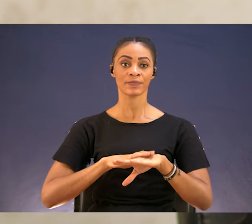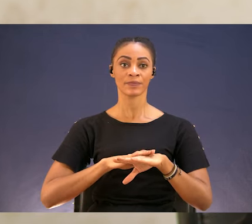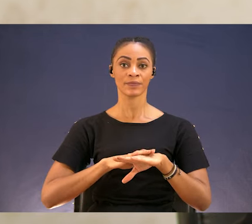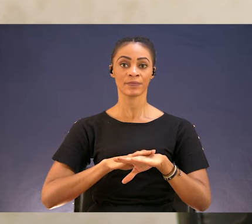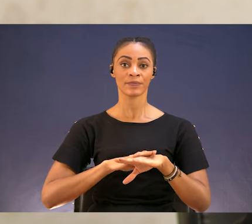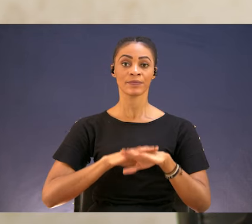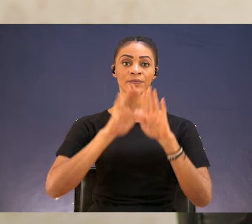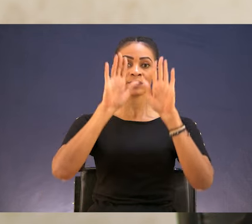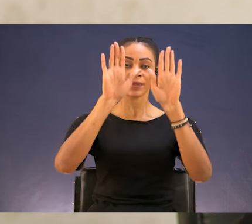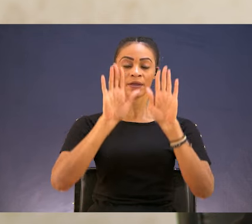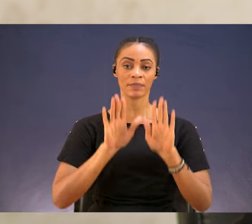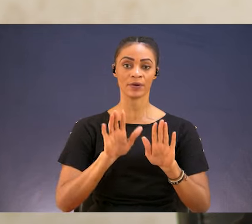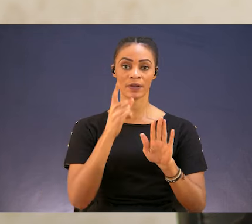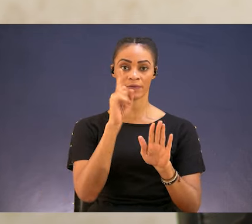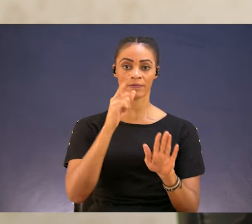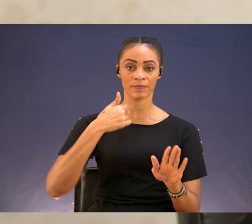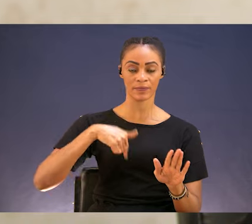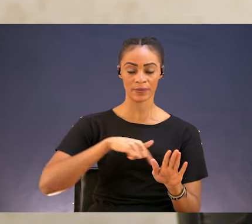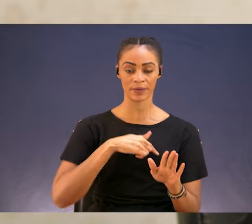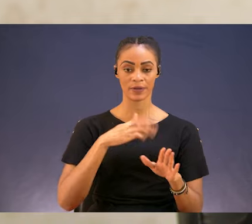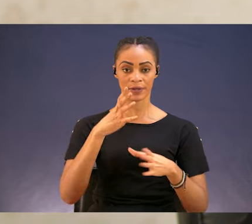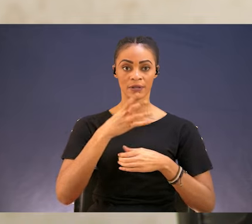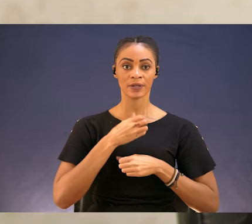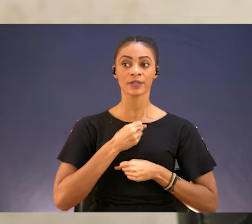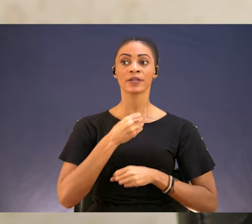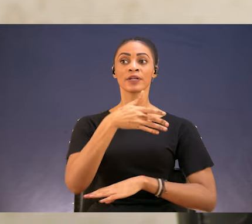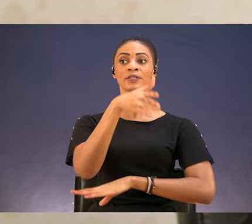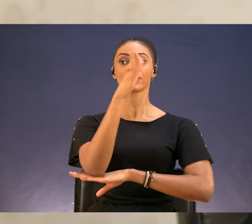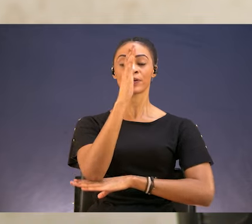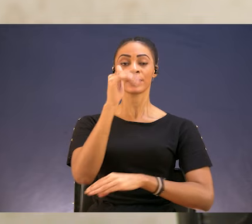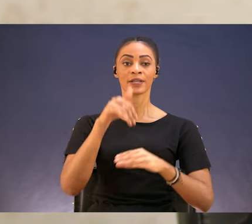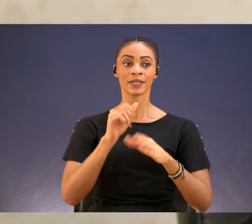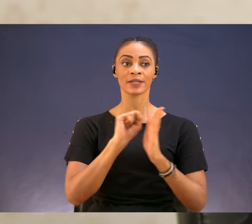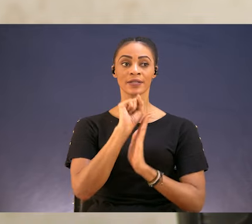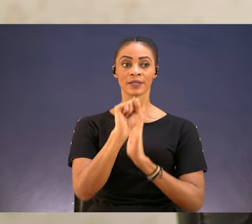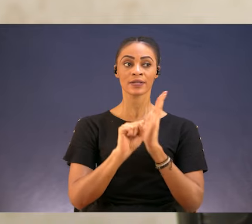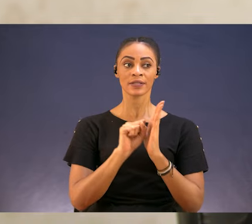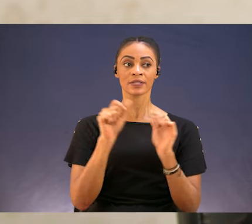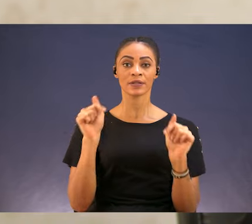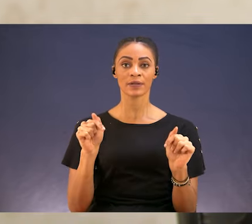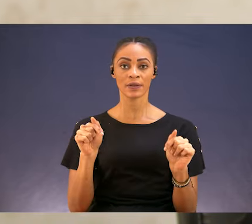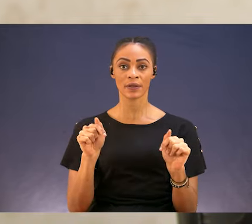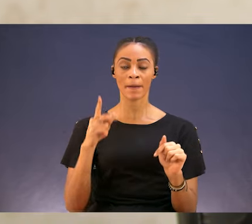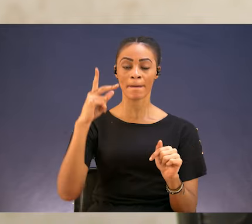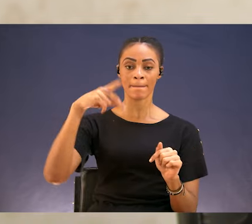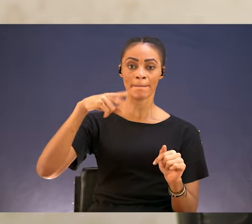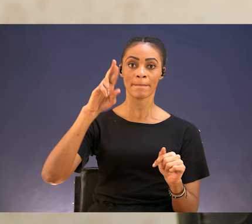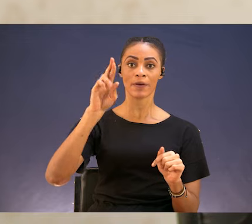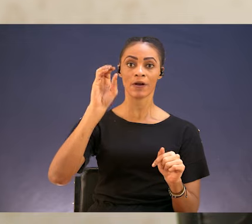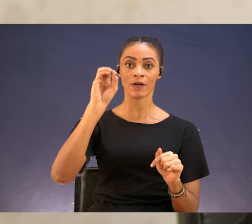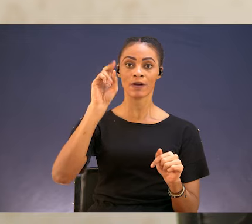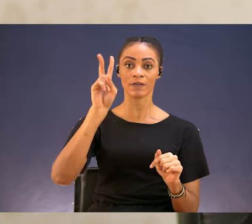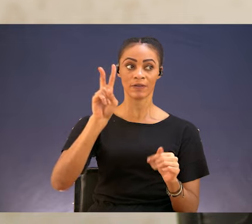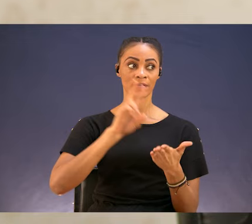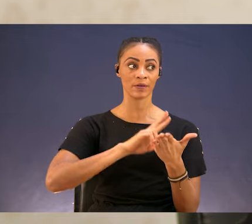do good. It is so important for us to trust in the Lord in this season and in this time. The Bible says in Proverbs